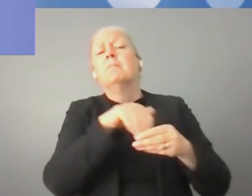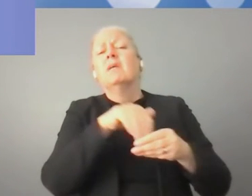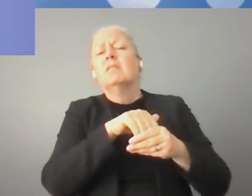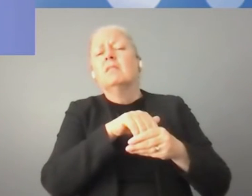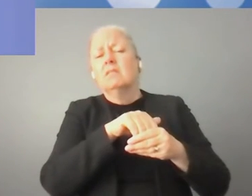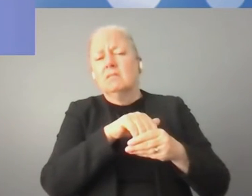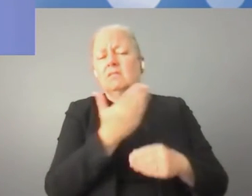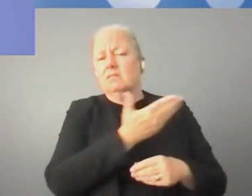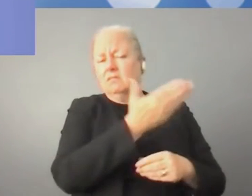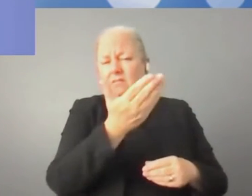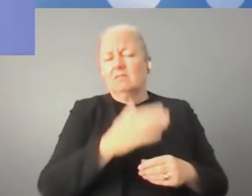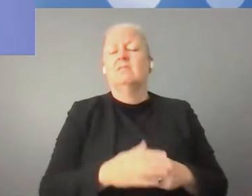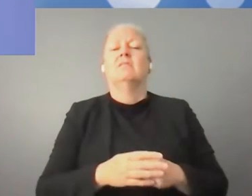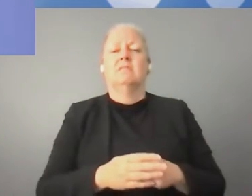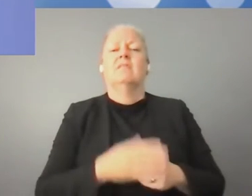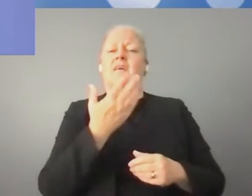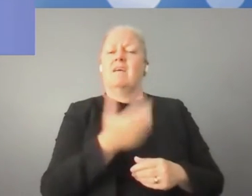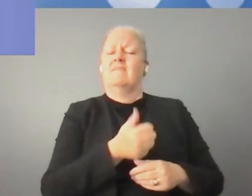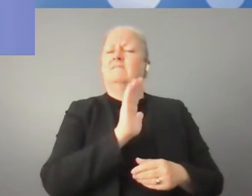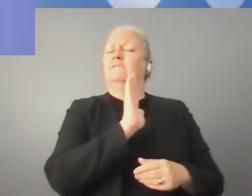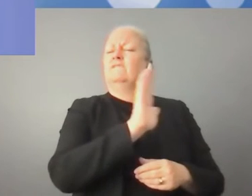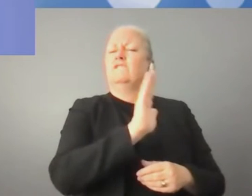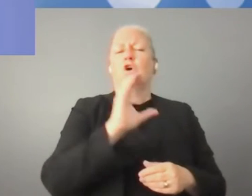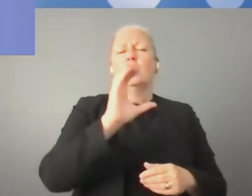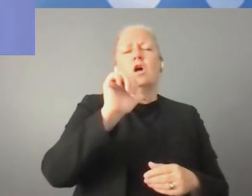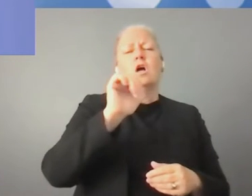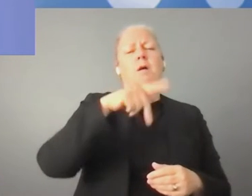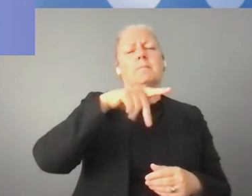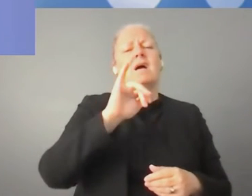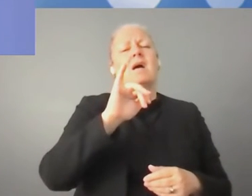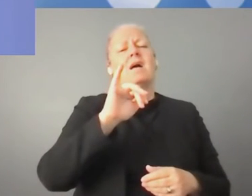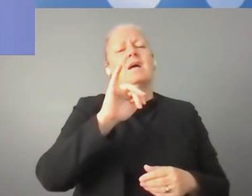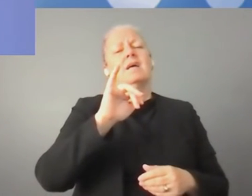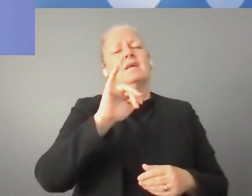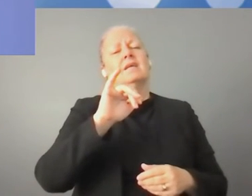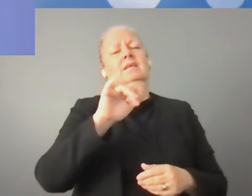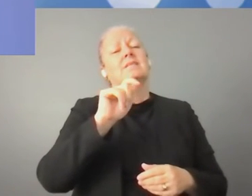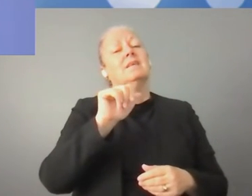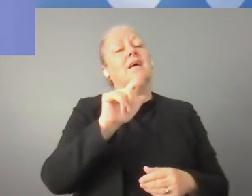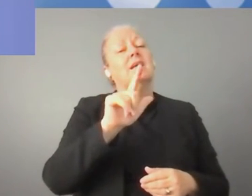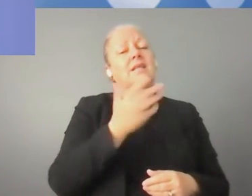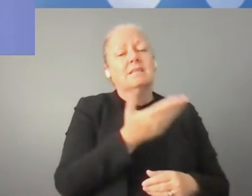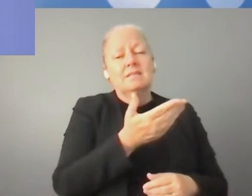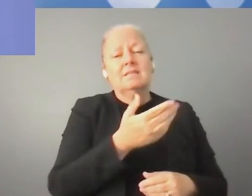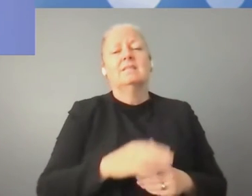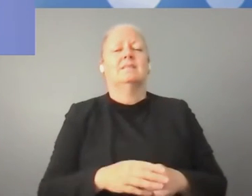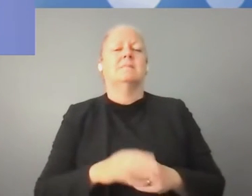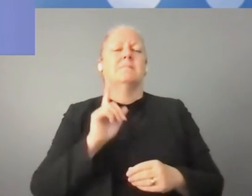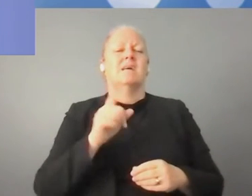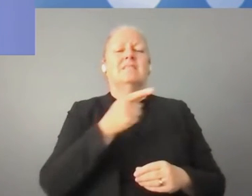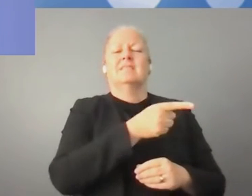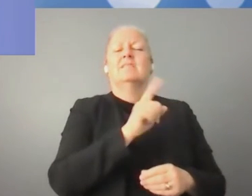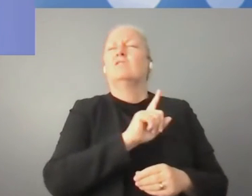venture capital, but the government has not become a risk taker.